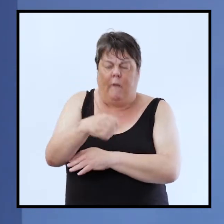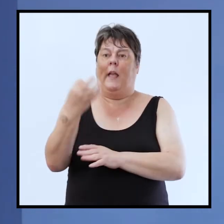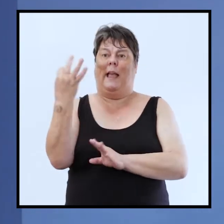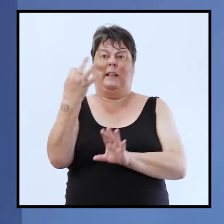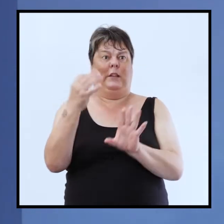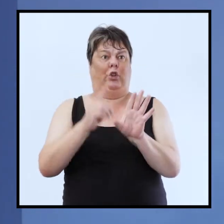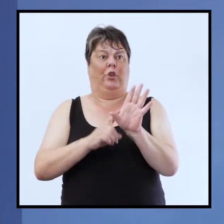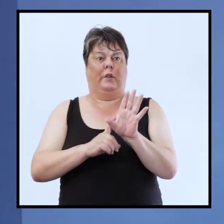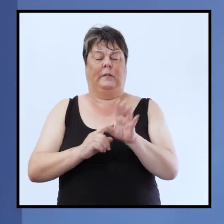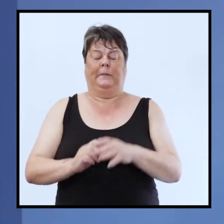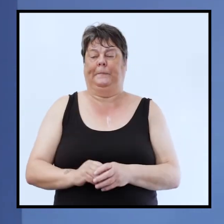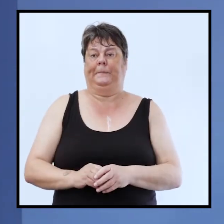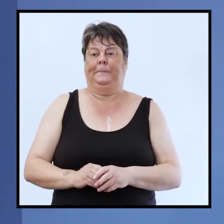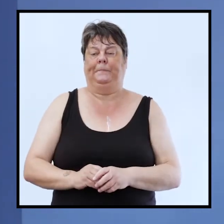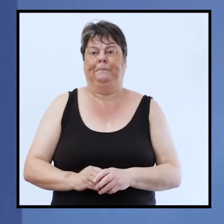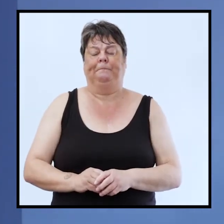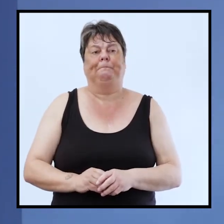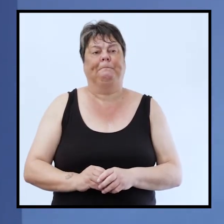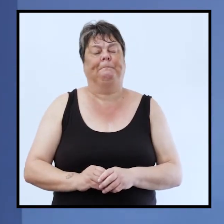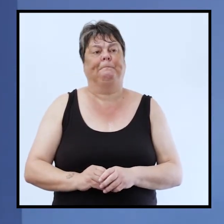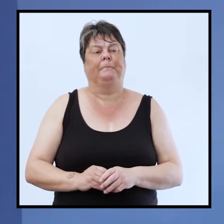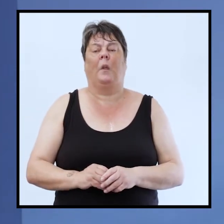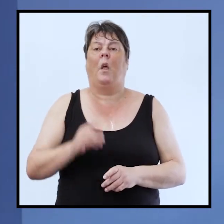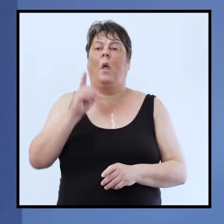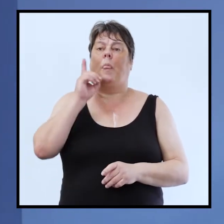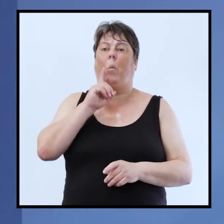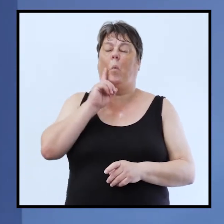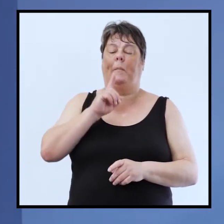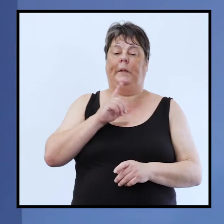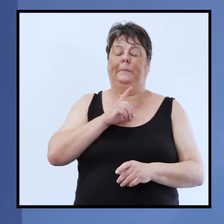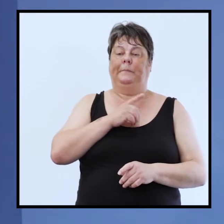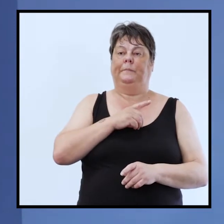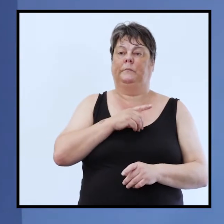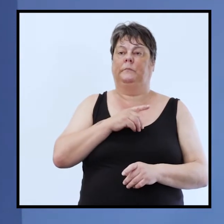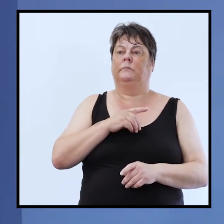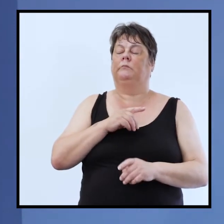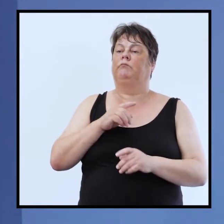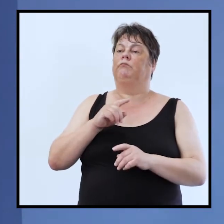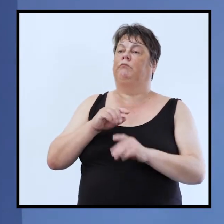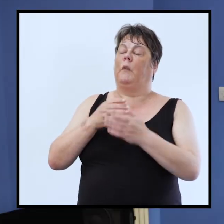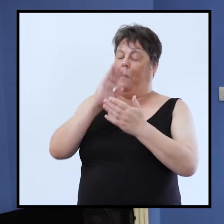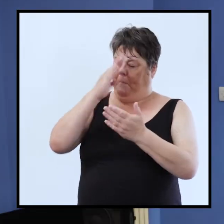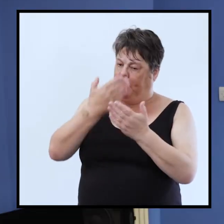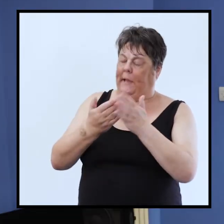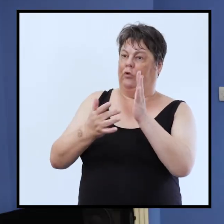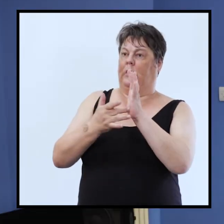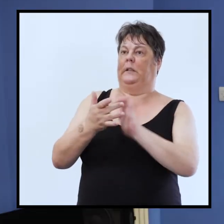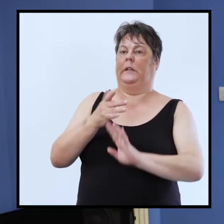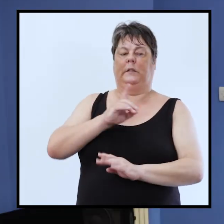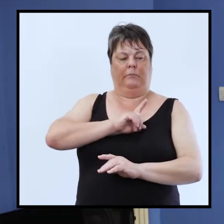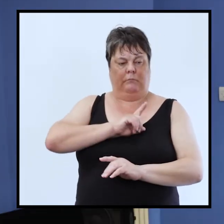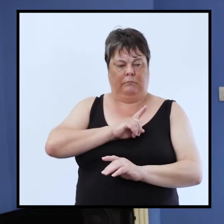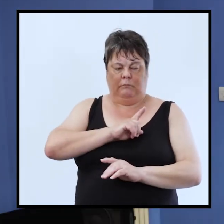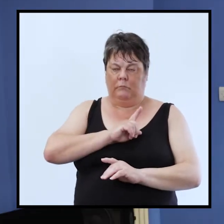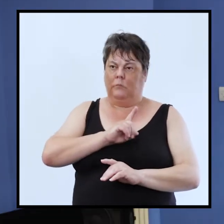she's been afflicted but she responds she steps out when jesus called that and she is set free